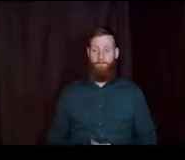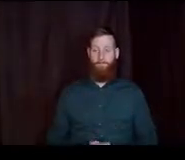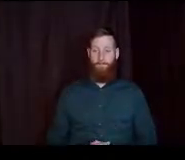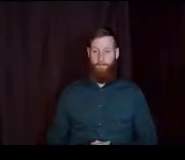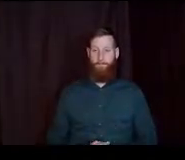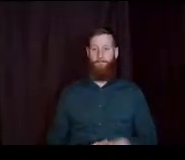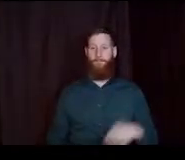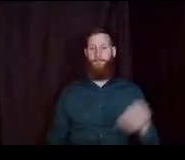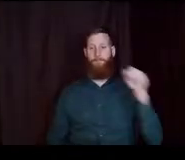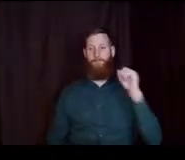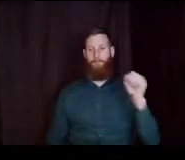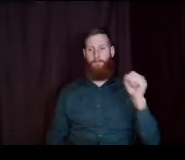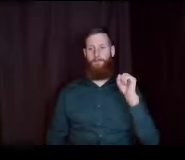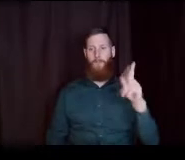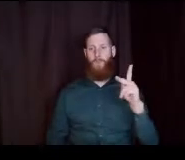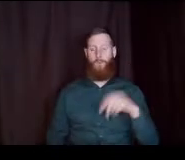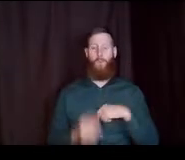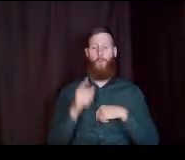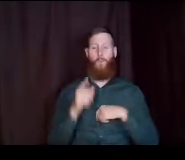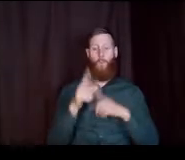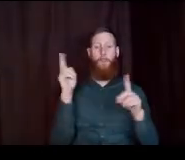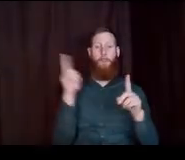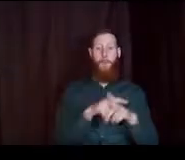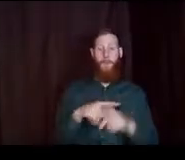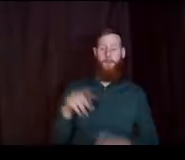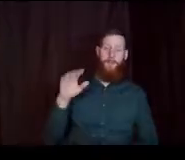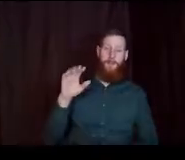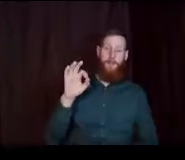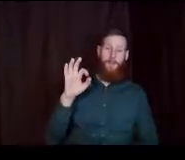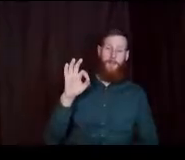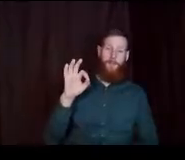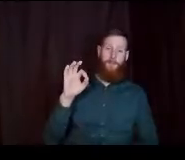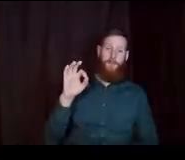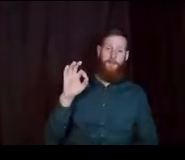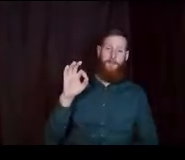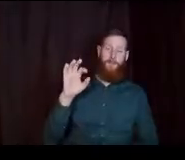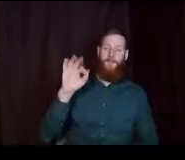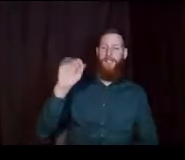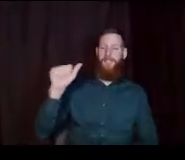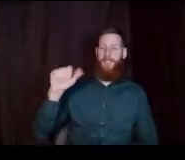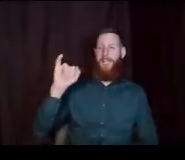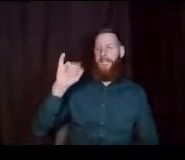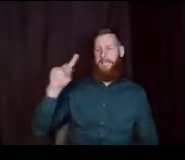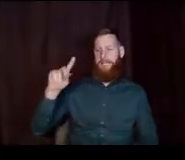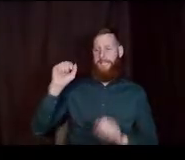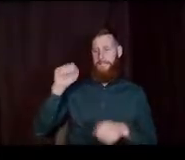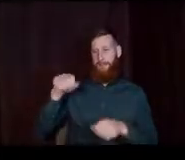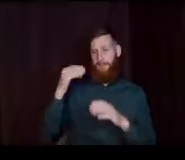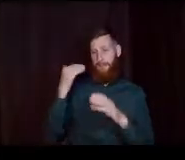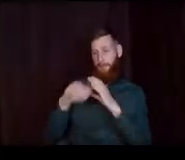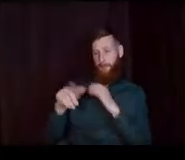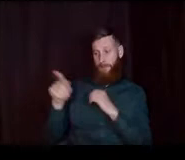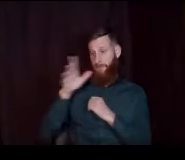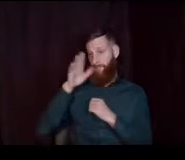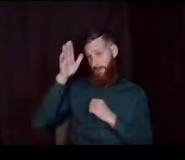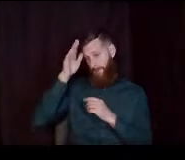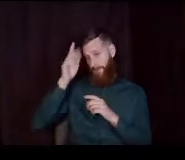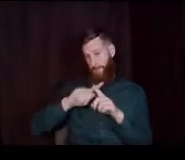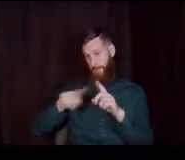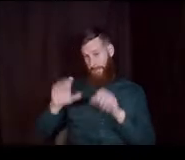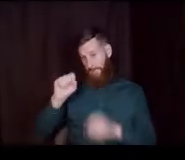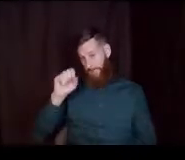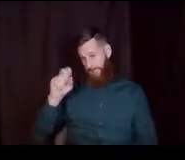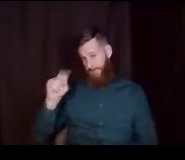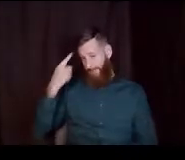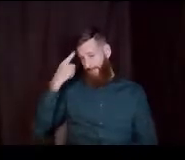Alright. when you apply for the FSA ID. can the email be the parents? even though the SSN is for